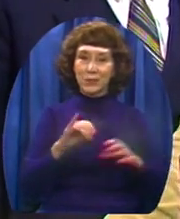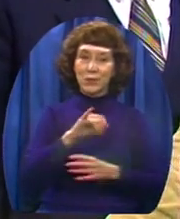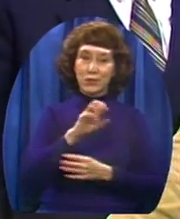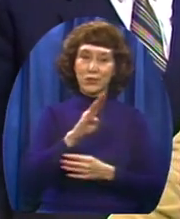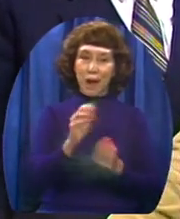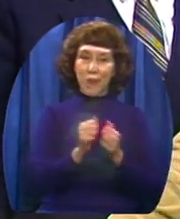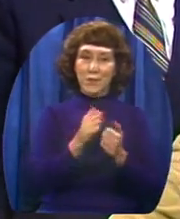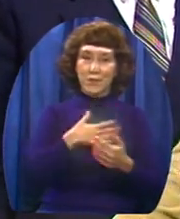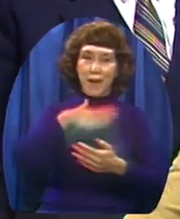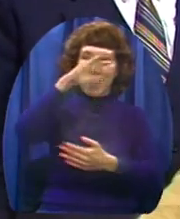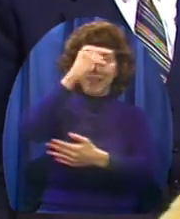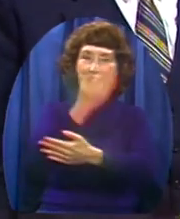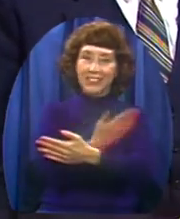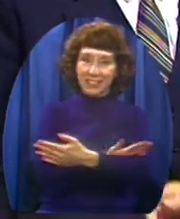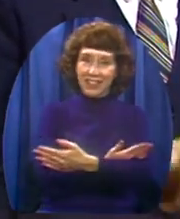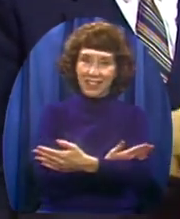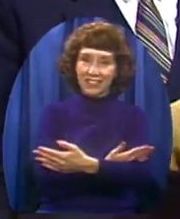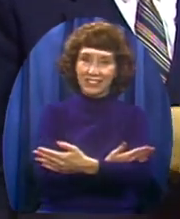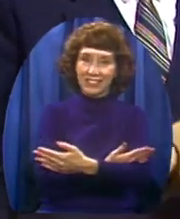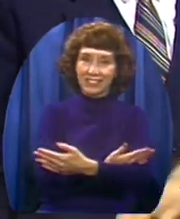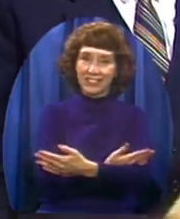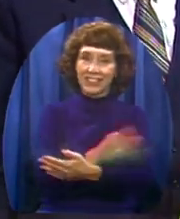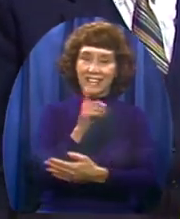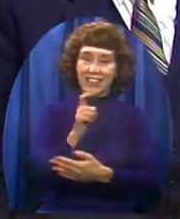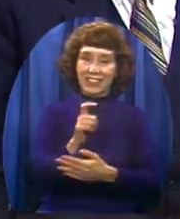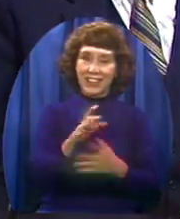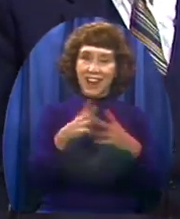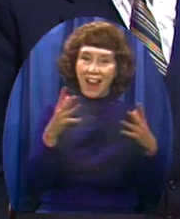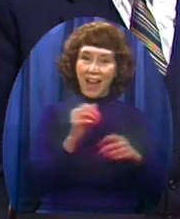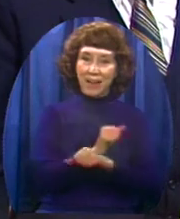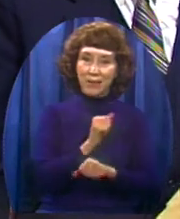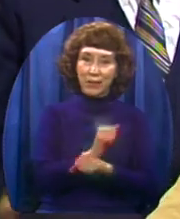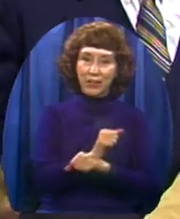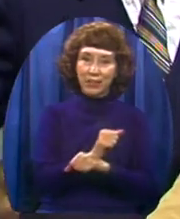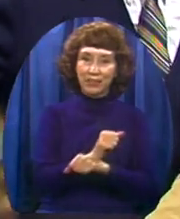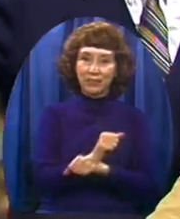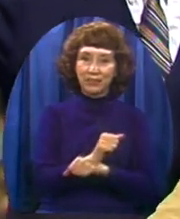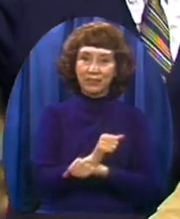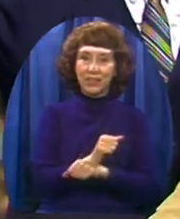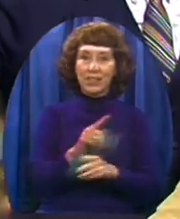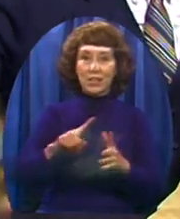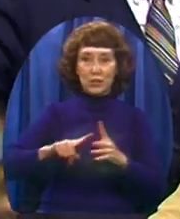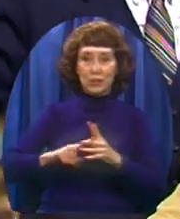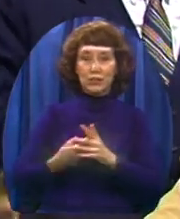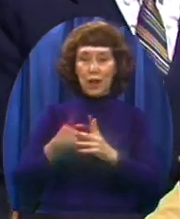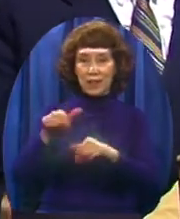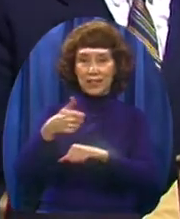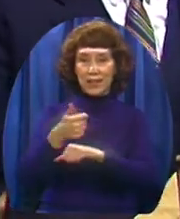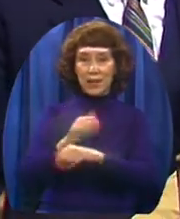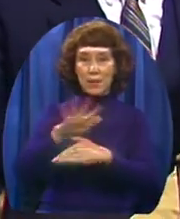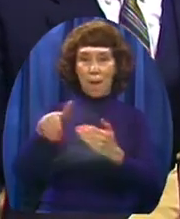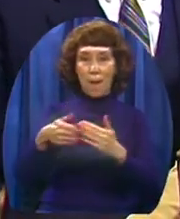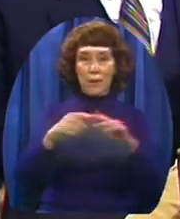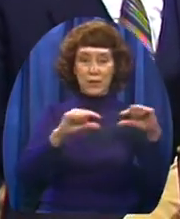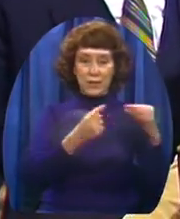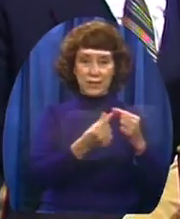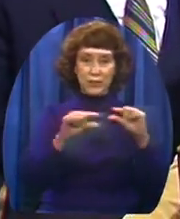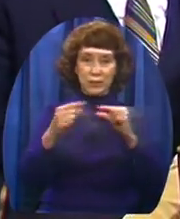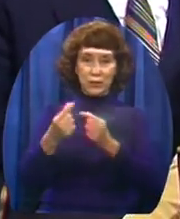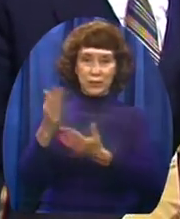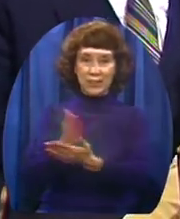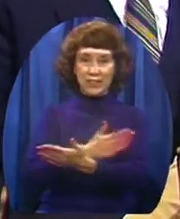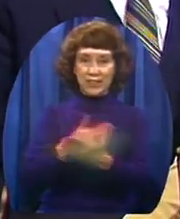I kind of neglected them all the years I was on the road with kids like these guys. You started all these groups, you know. Blame me.